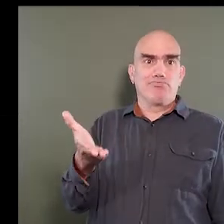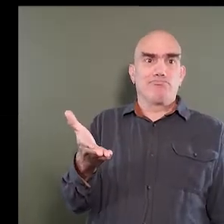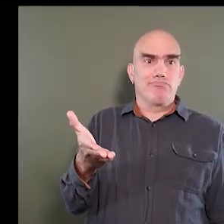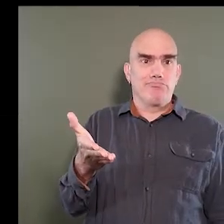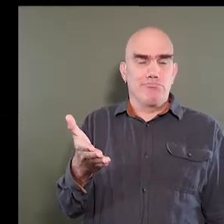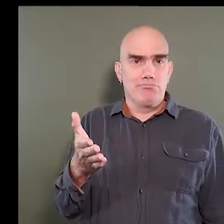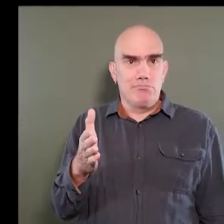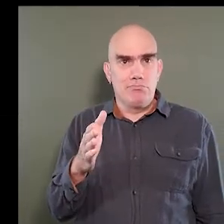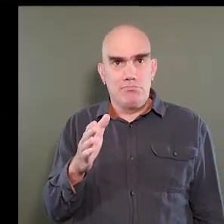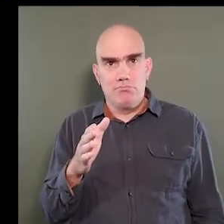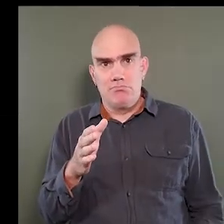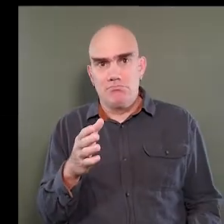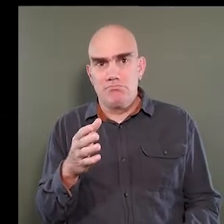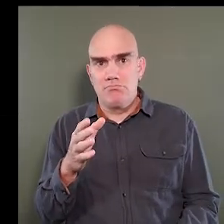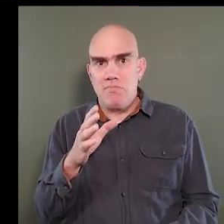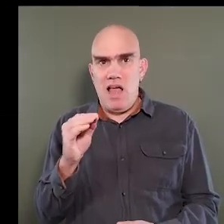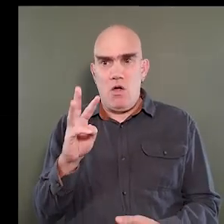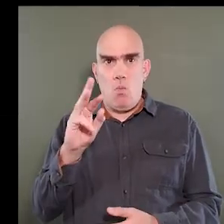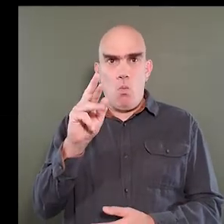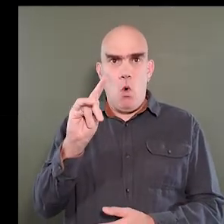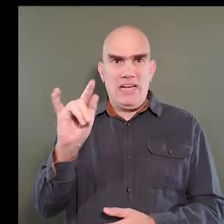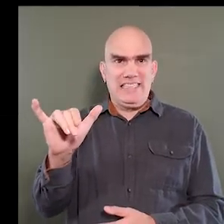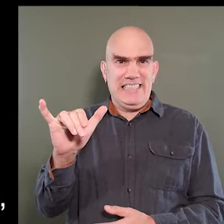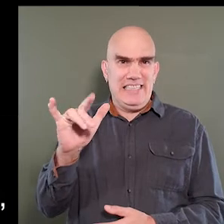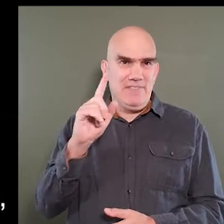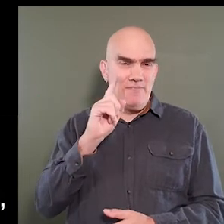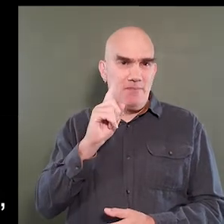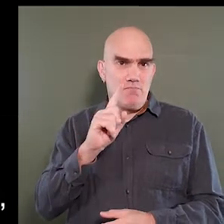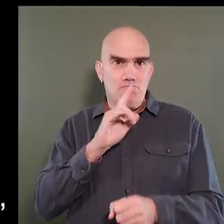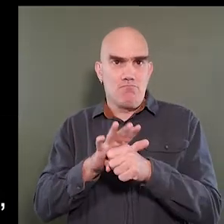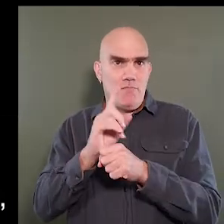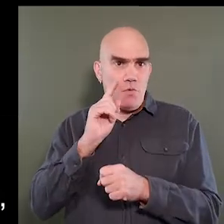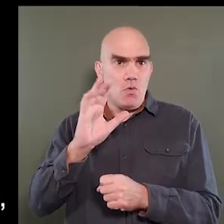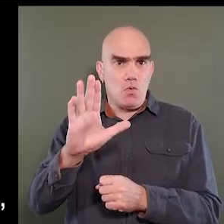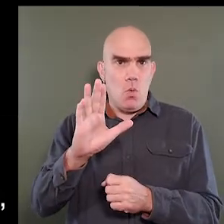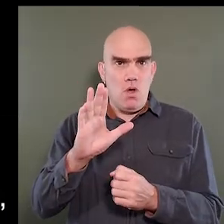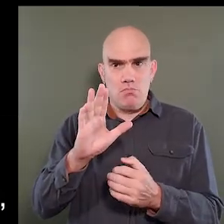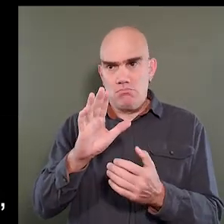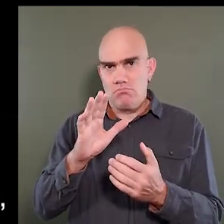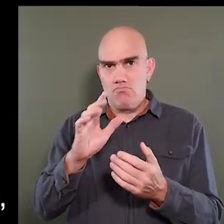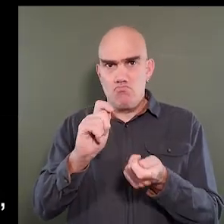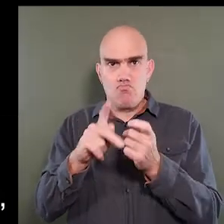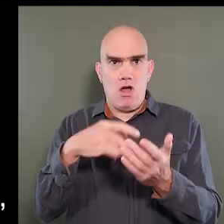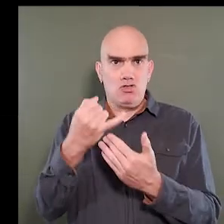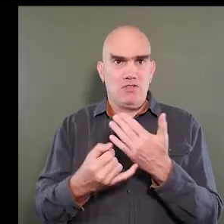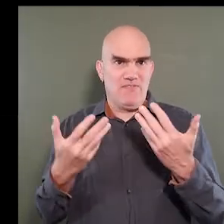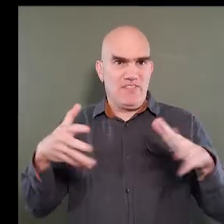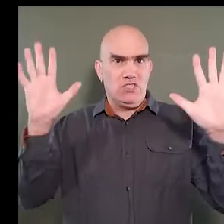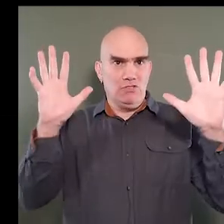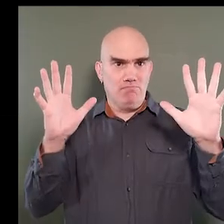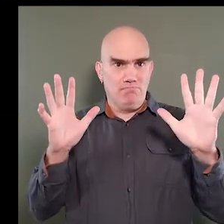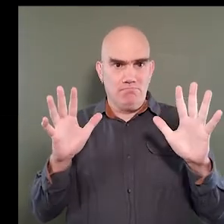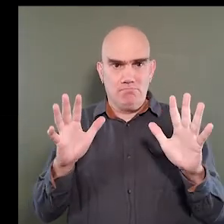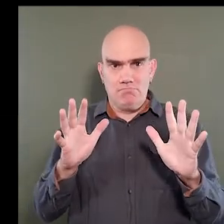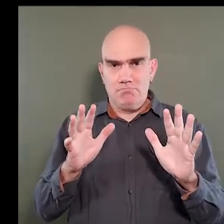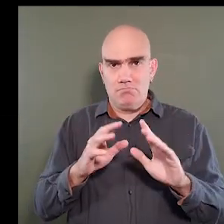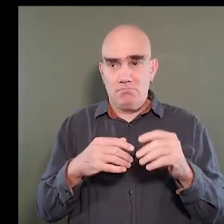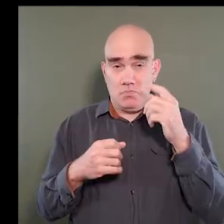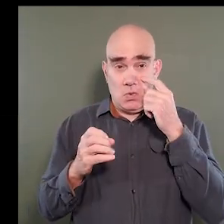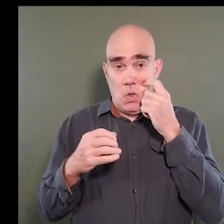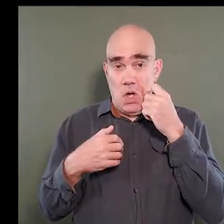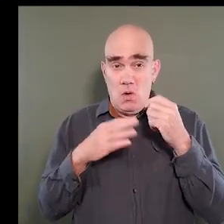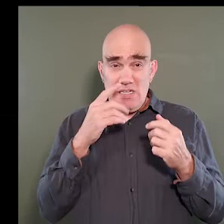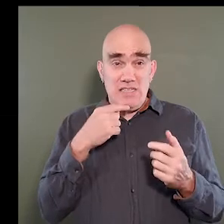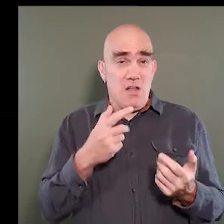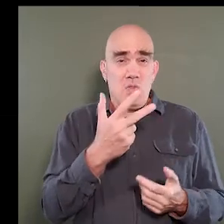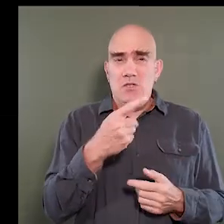warranty for each project goes into effect. So you could be looking at anywhere from, I'd say, three, four